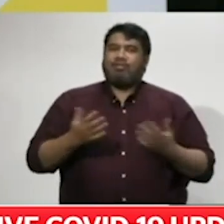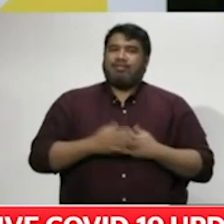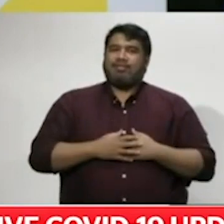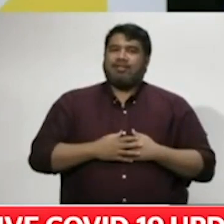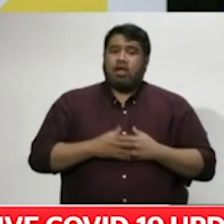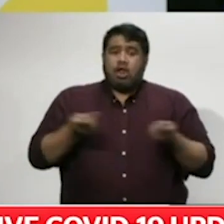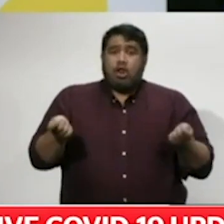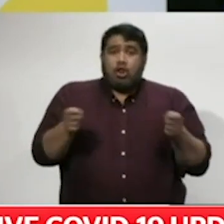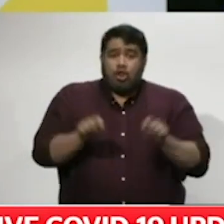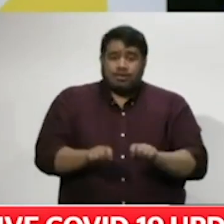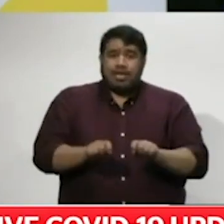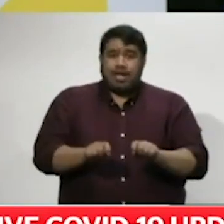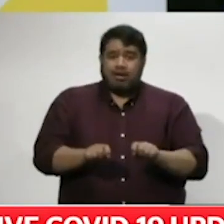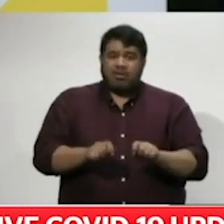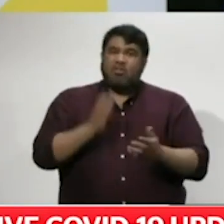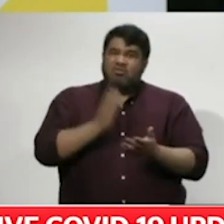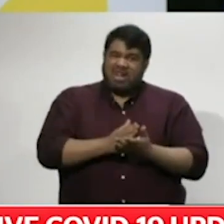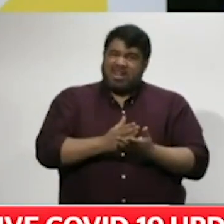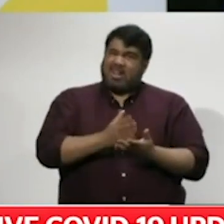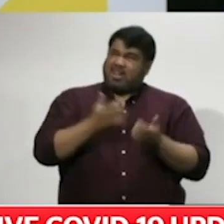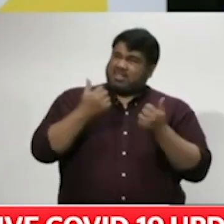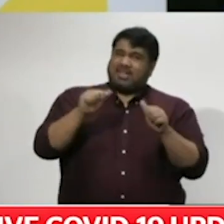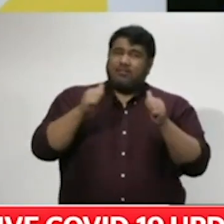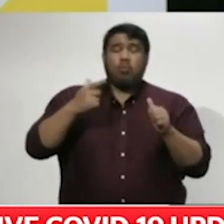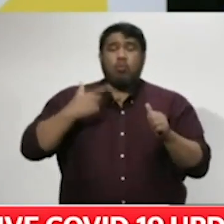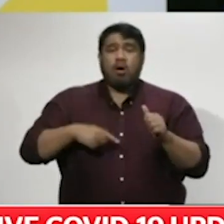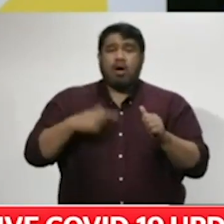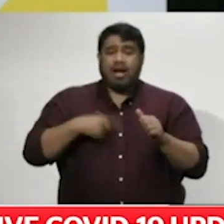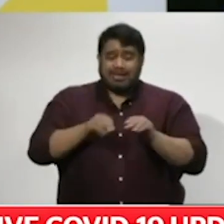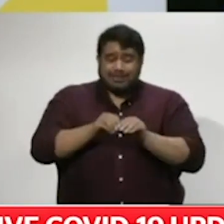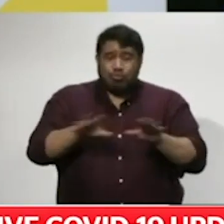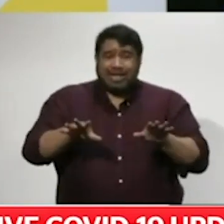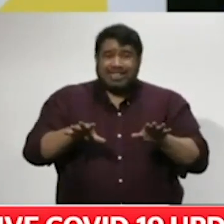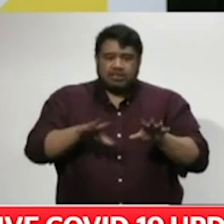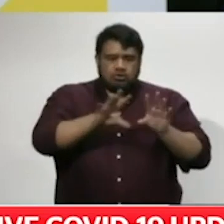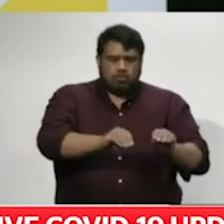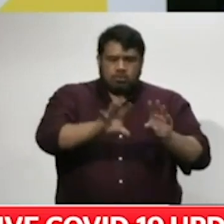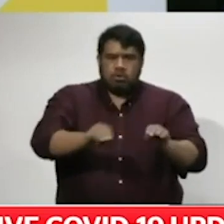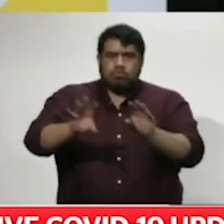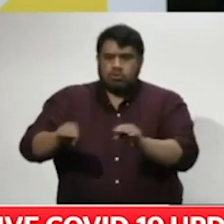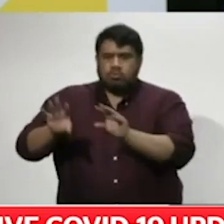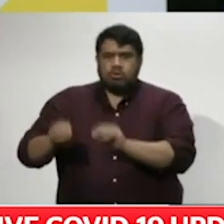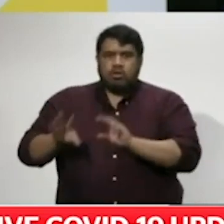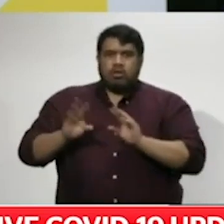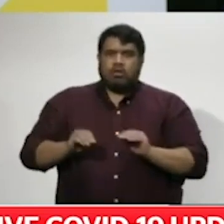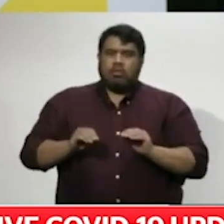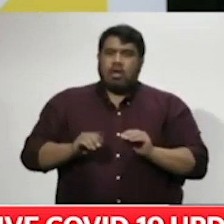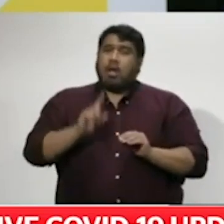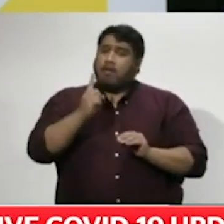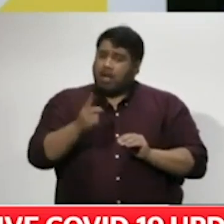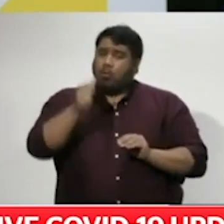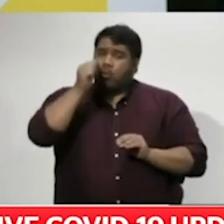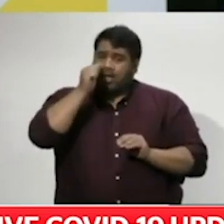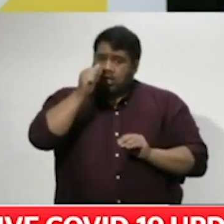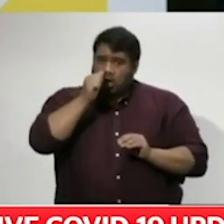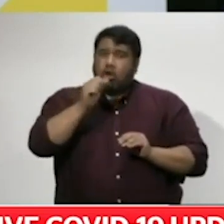exactly what we'd planned it to do, break the chain of transmission. However, we know the virus can have a long tail and that